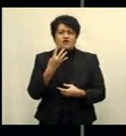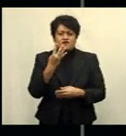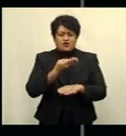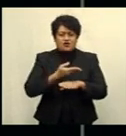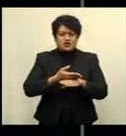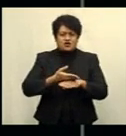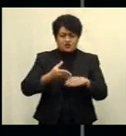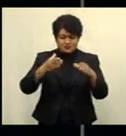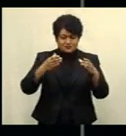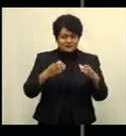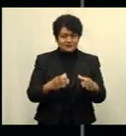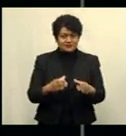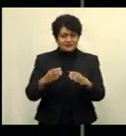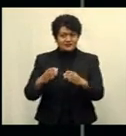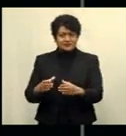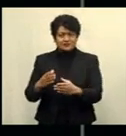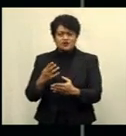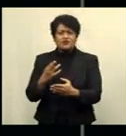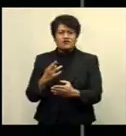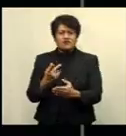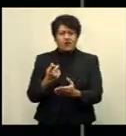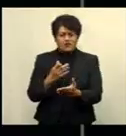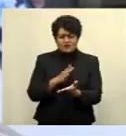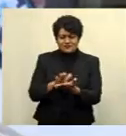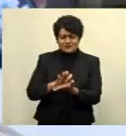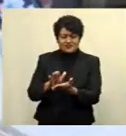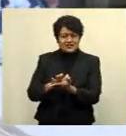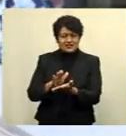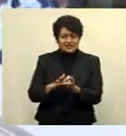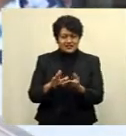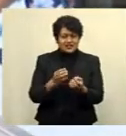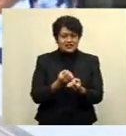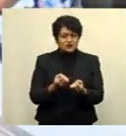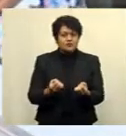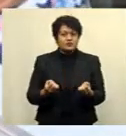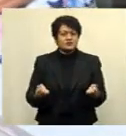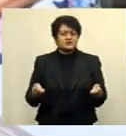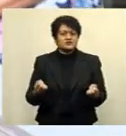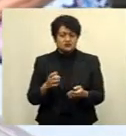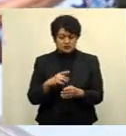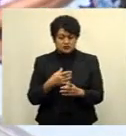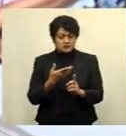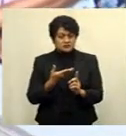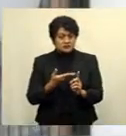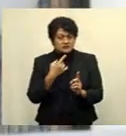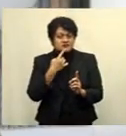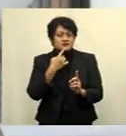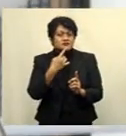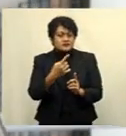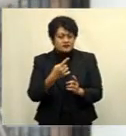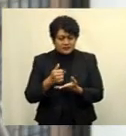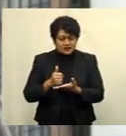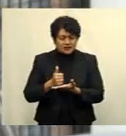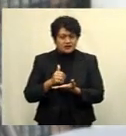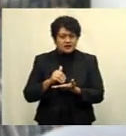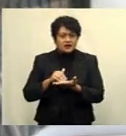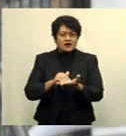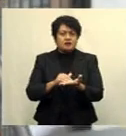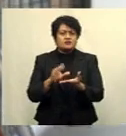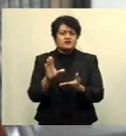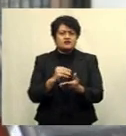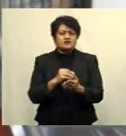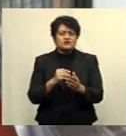blower disinfection equipment. Special Administrator's Chair Isikeri Tukundundua says the assistance from Cecilia